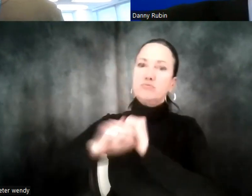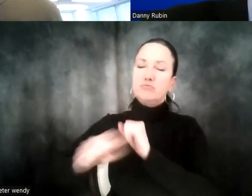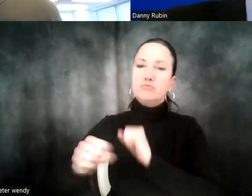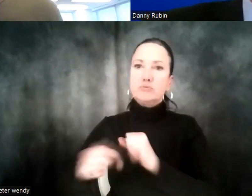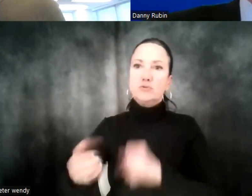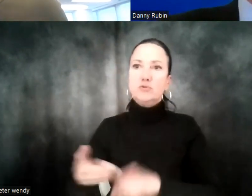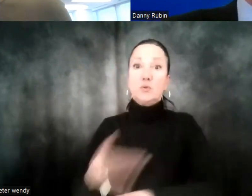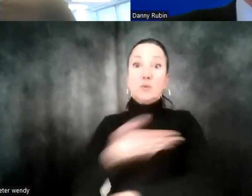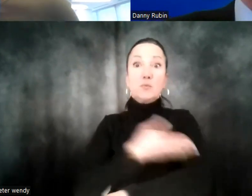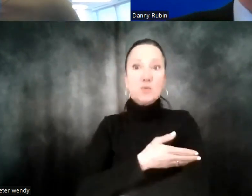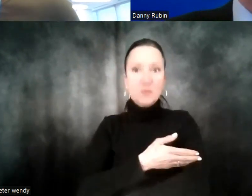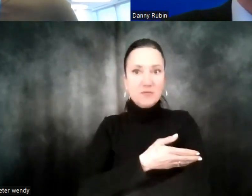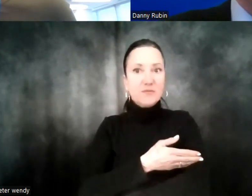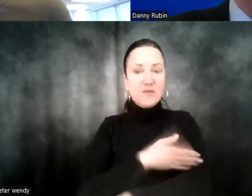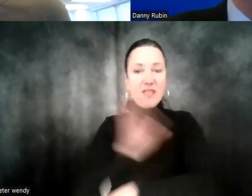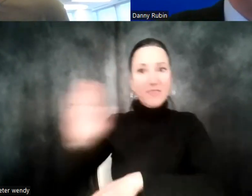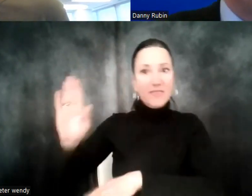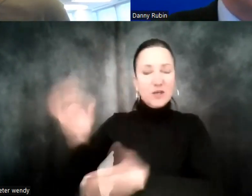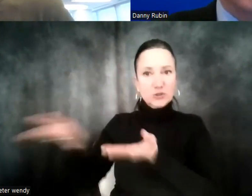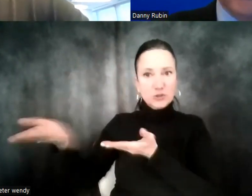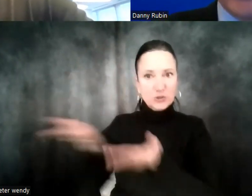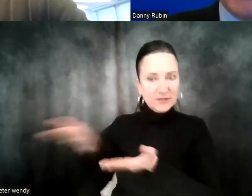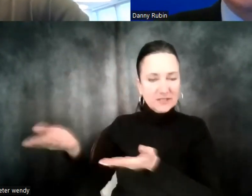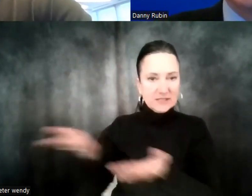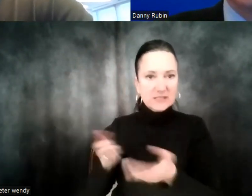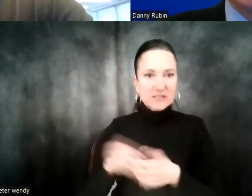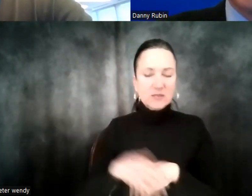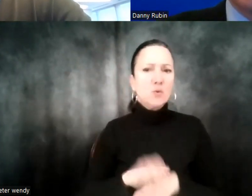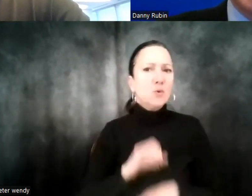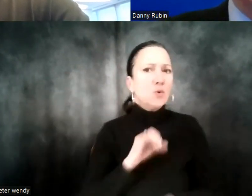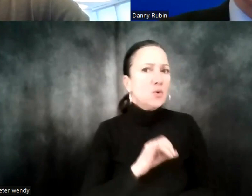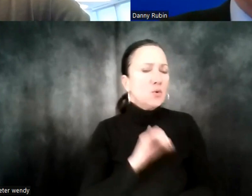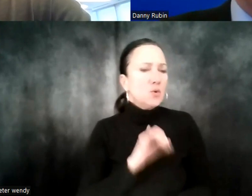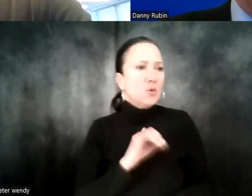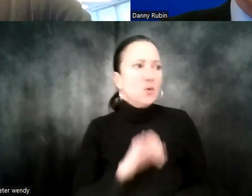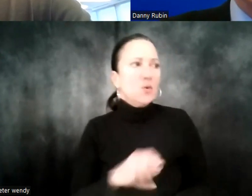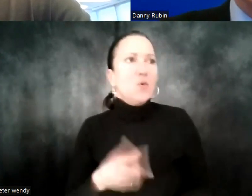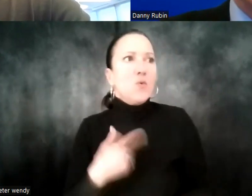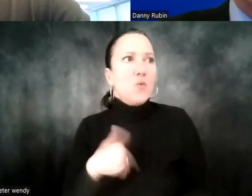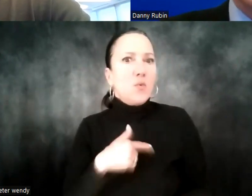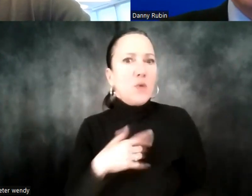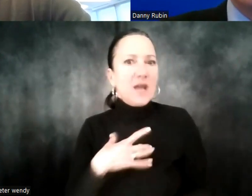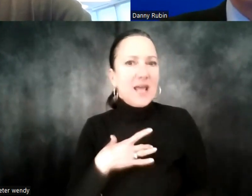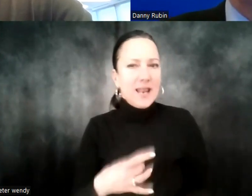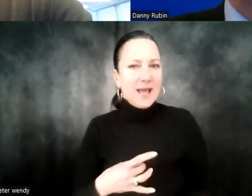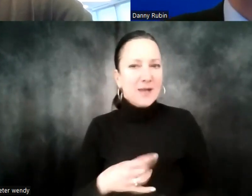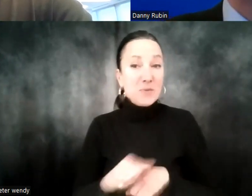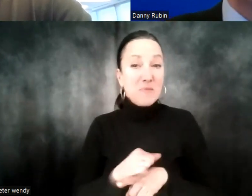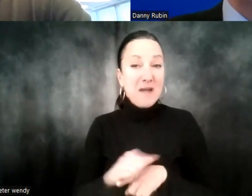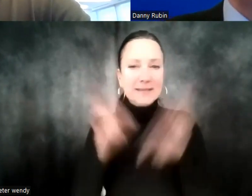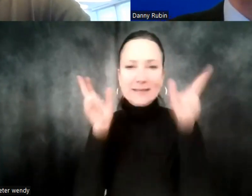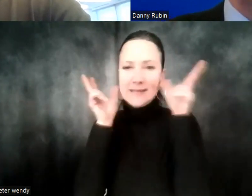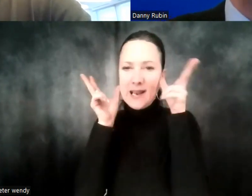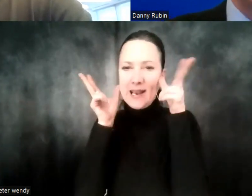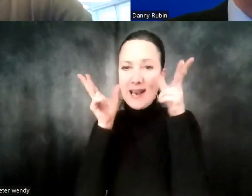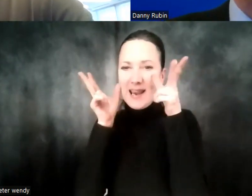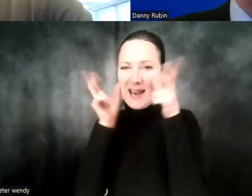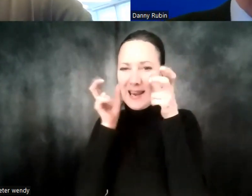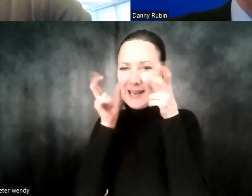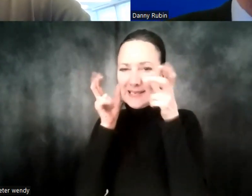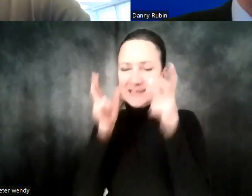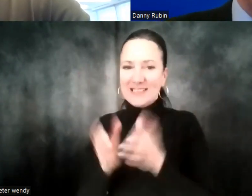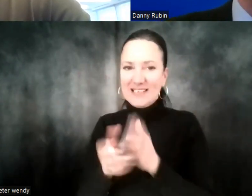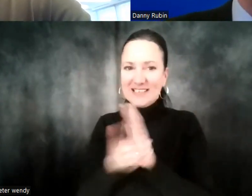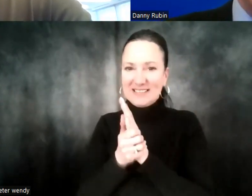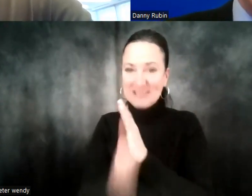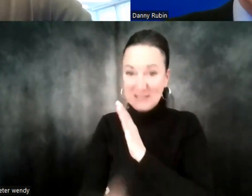Amazon. Wow. So a couple of things that we like to do in here. We like to use our listening skills. And so you told me right up front, you have